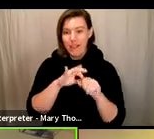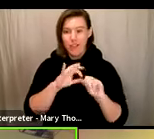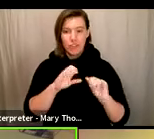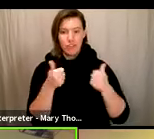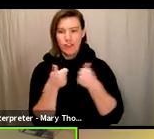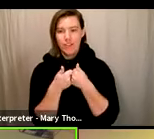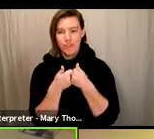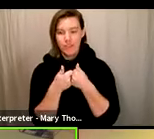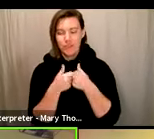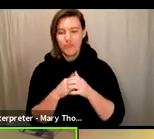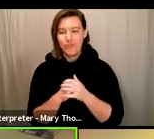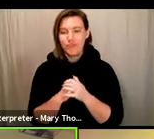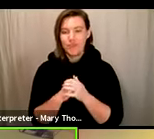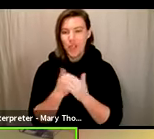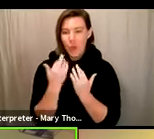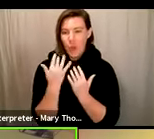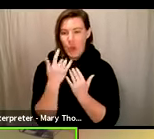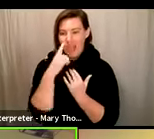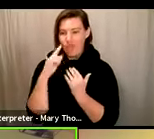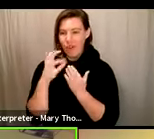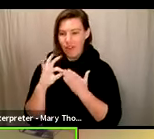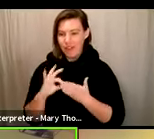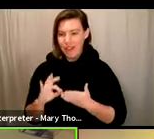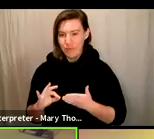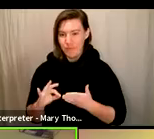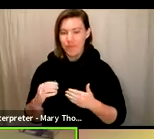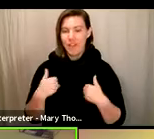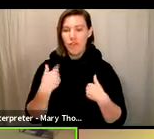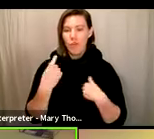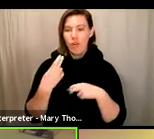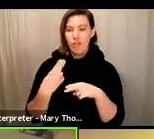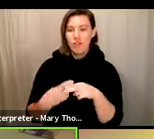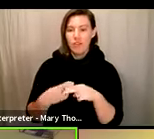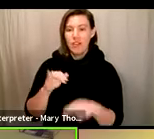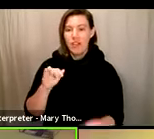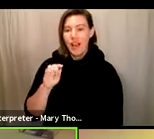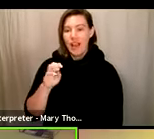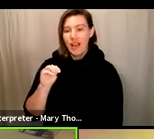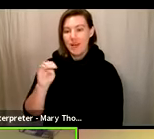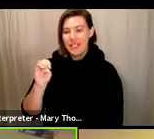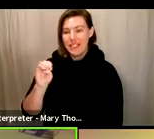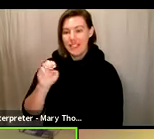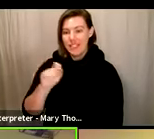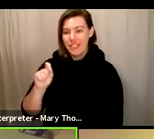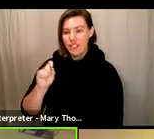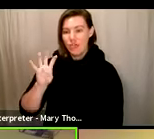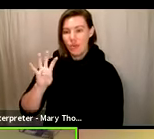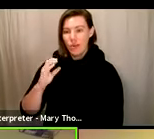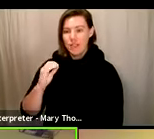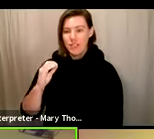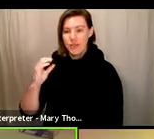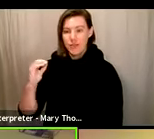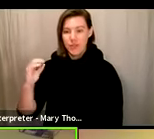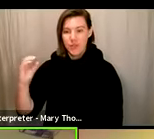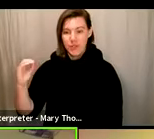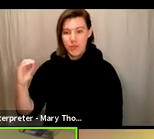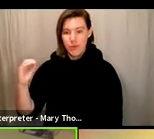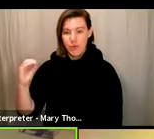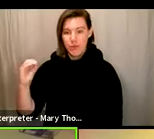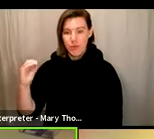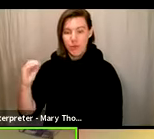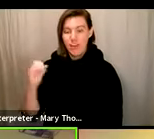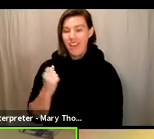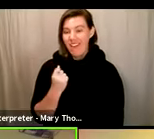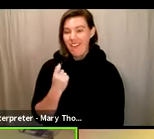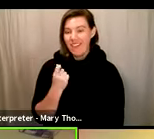we'll start with item E-4000 with 11,260 mail